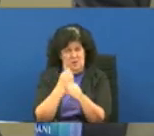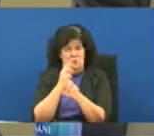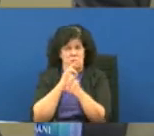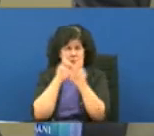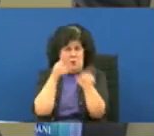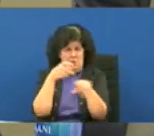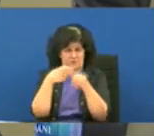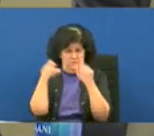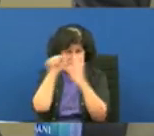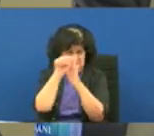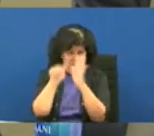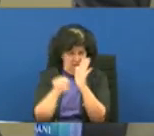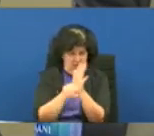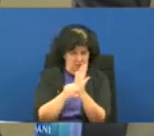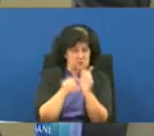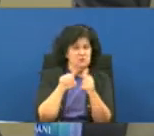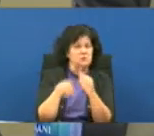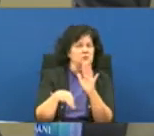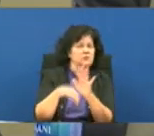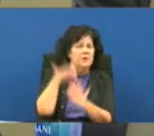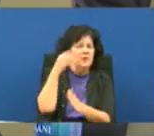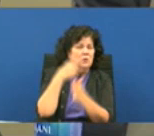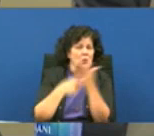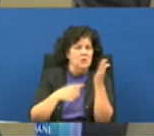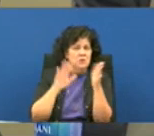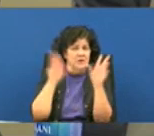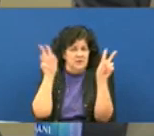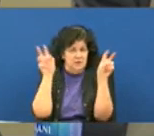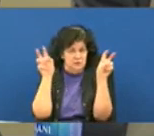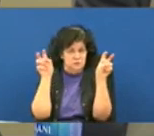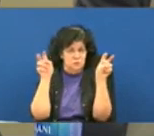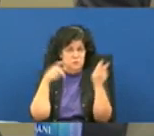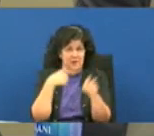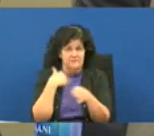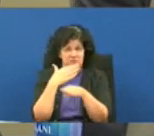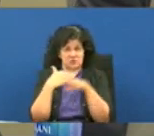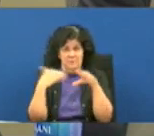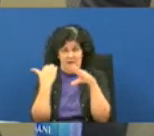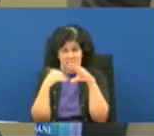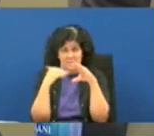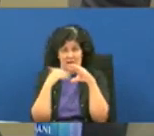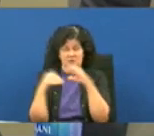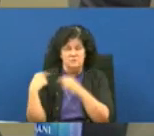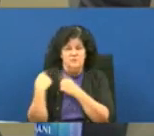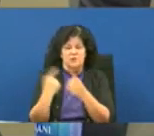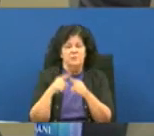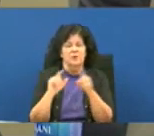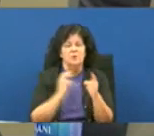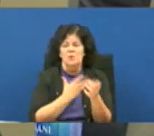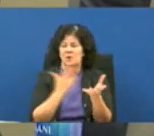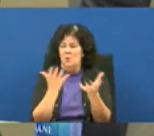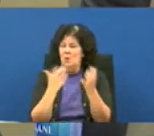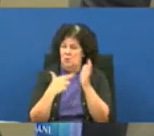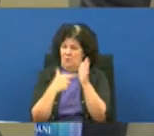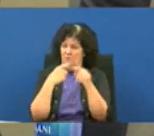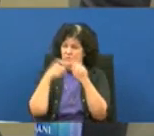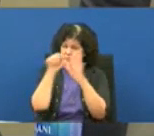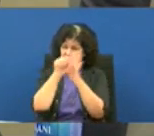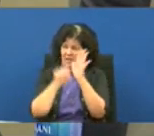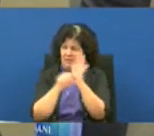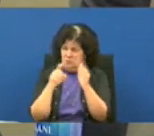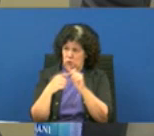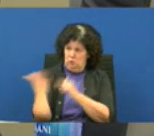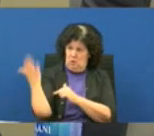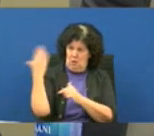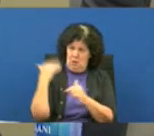state to determine what some of the issues are i know you said you had some emails but we'd like a representative from the state to come to understand